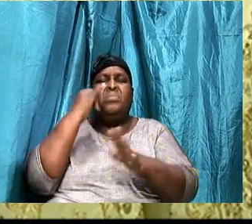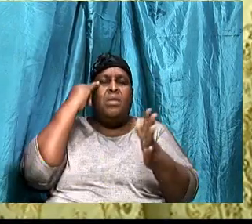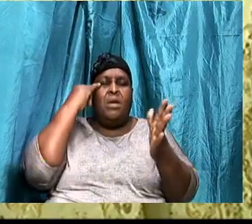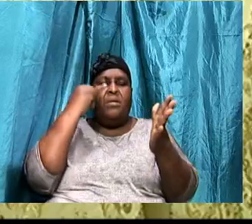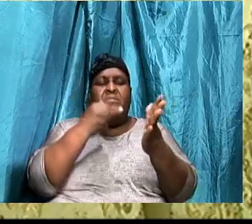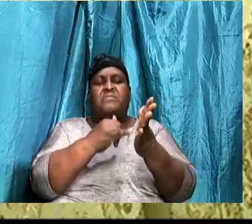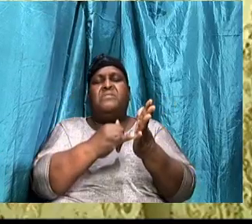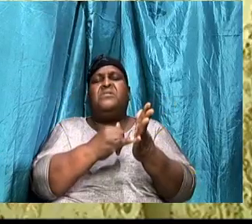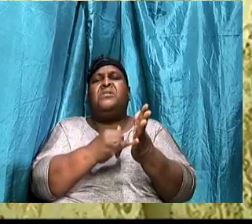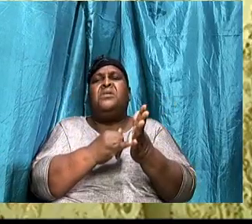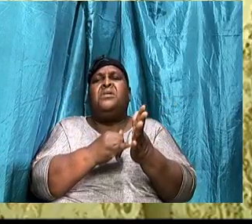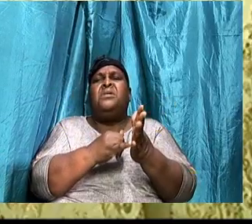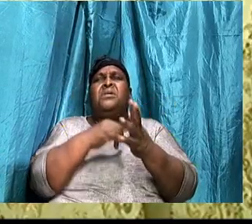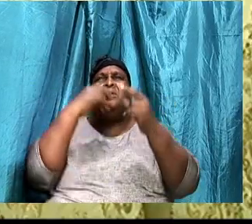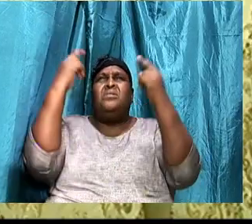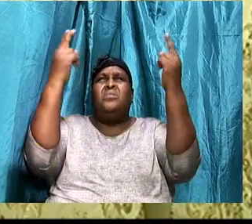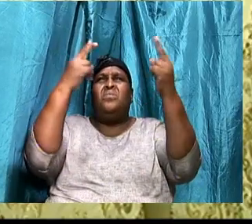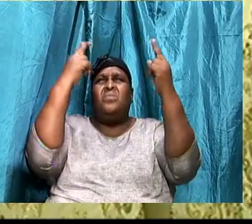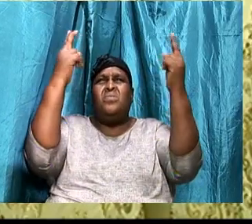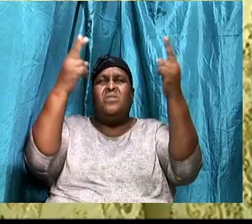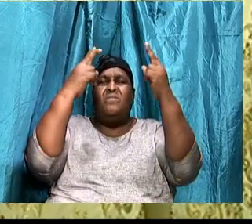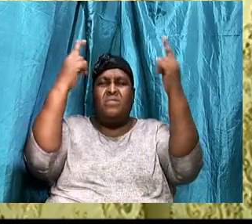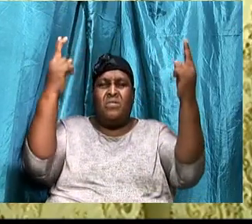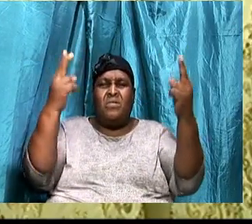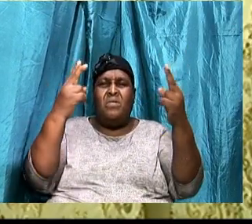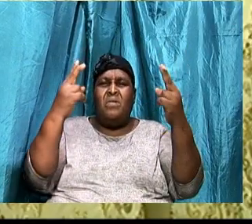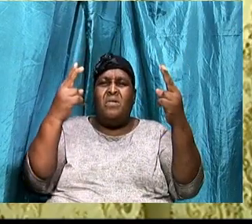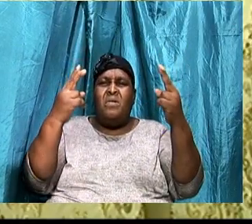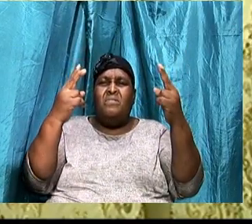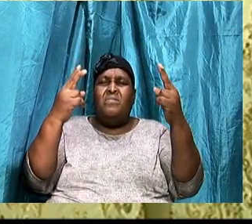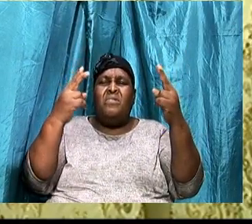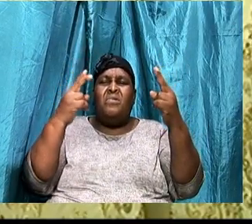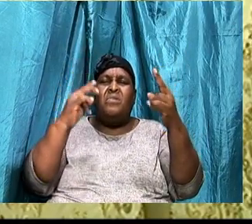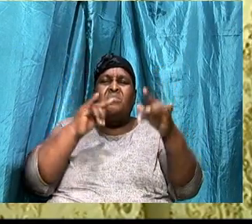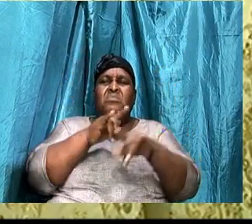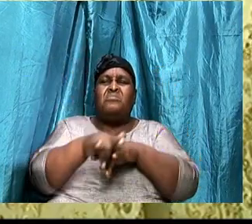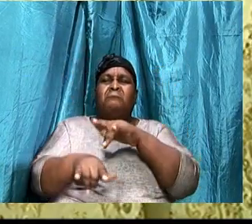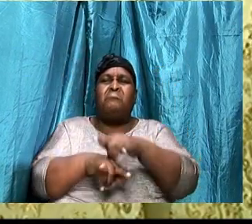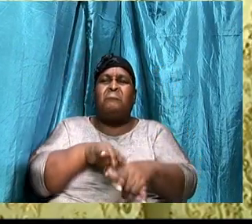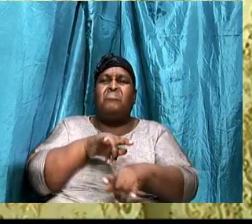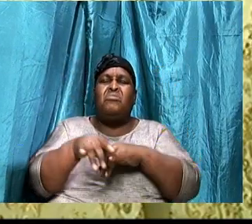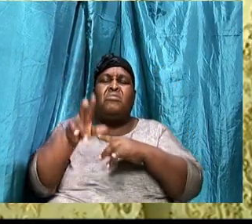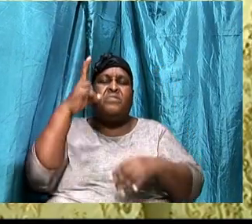and overcoming the wiles of the adversary.